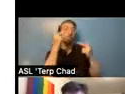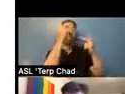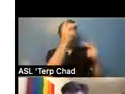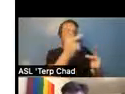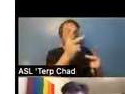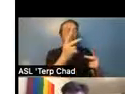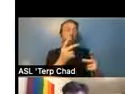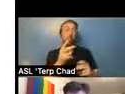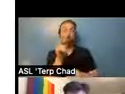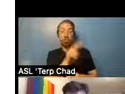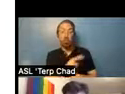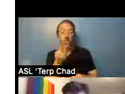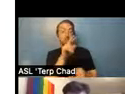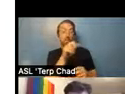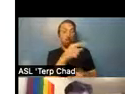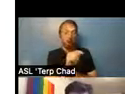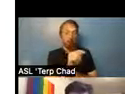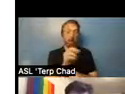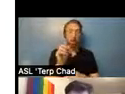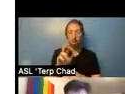will be levied for each violation.